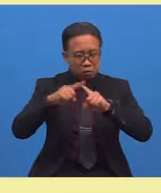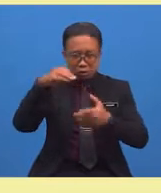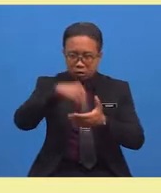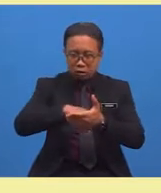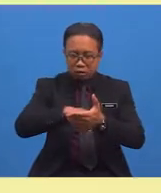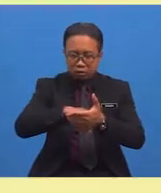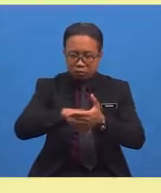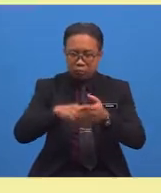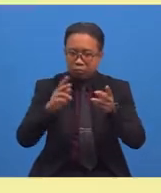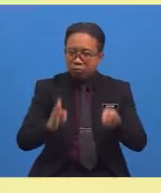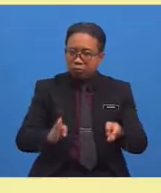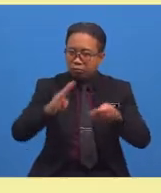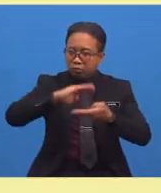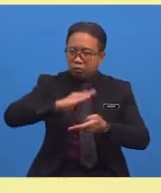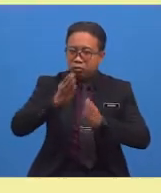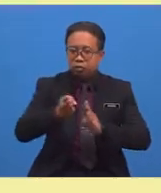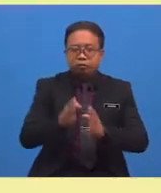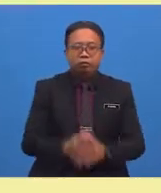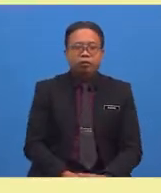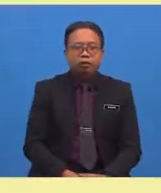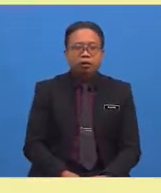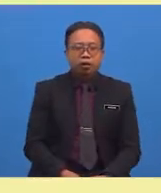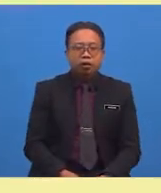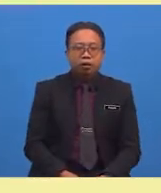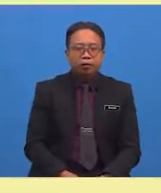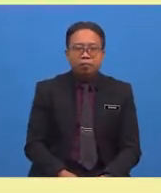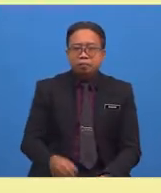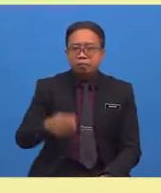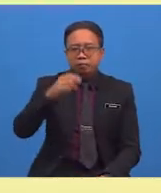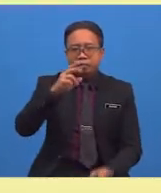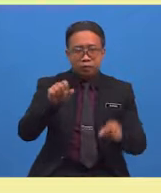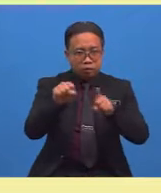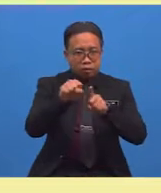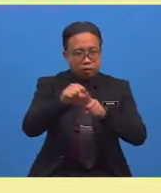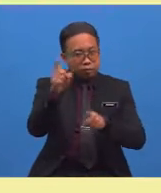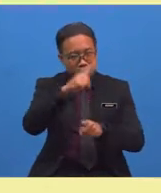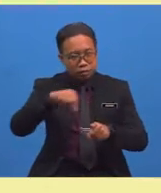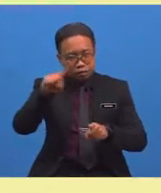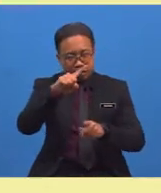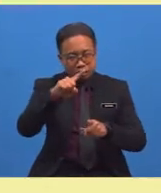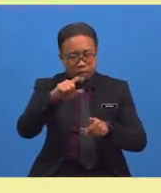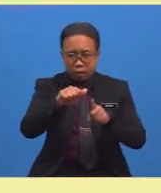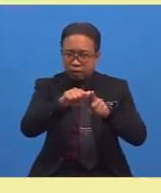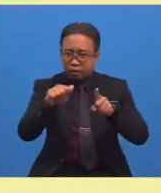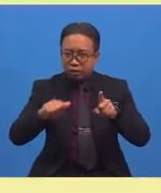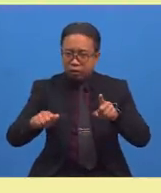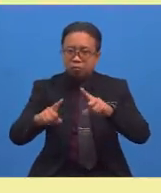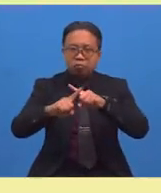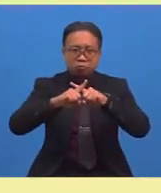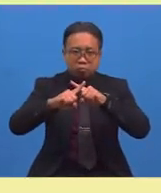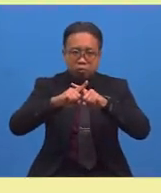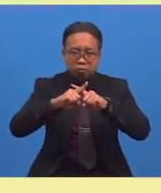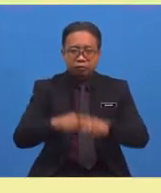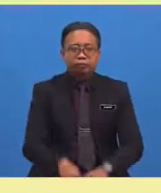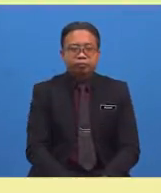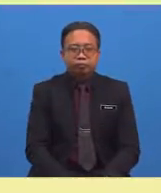box. Remember, synonym, circle, antonym, cross. If you get a